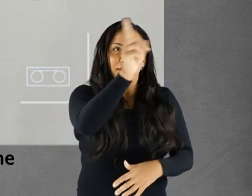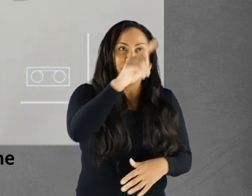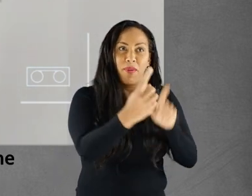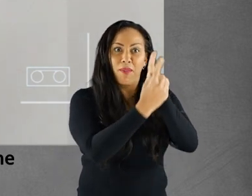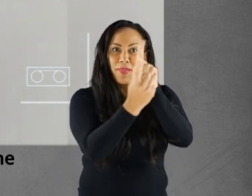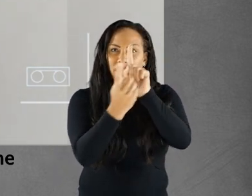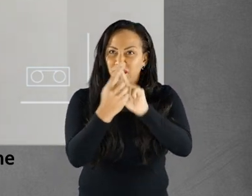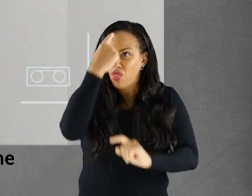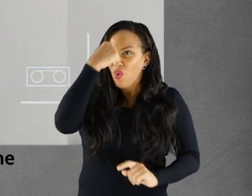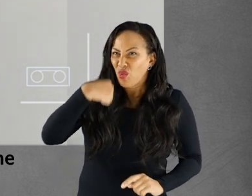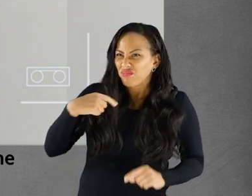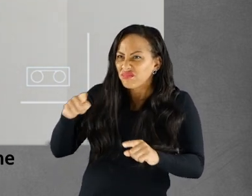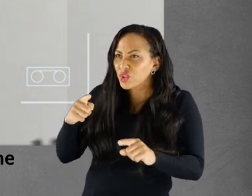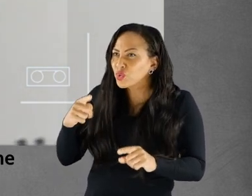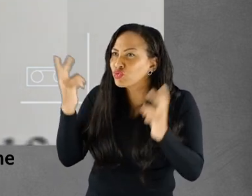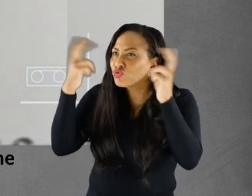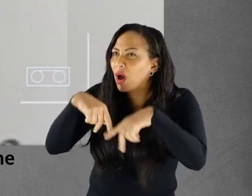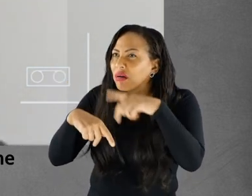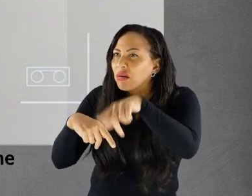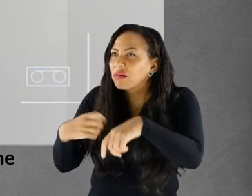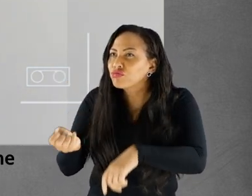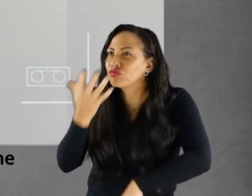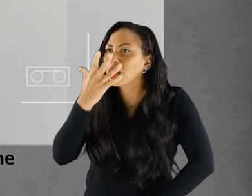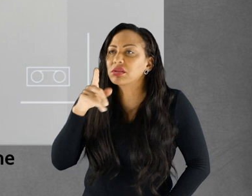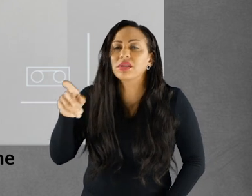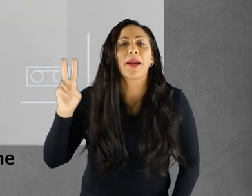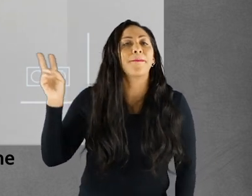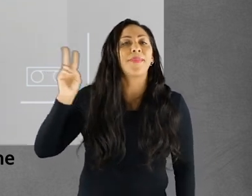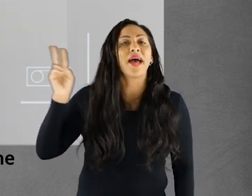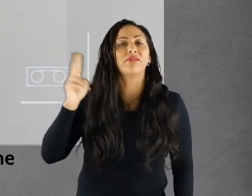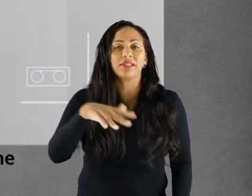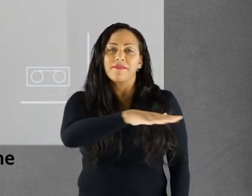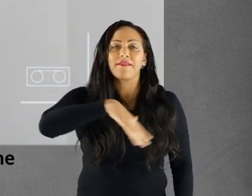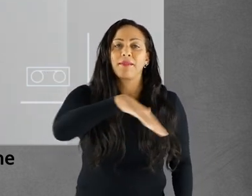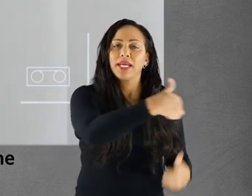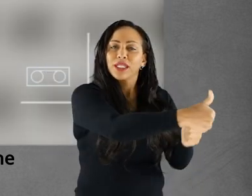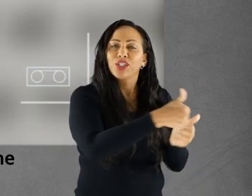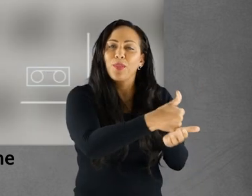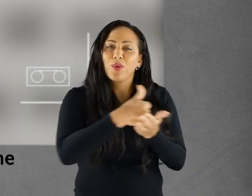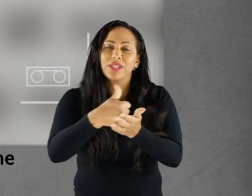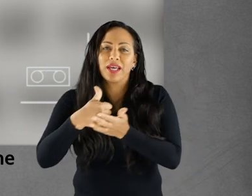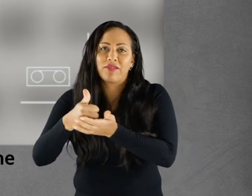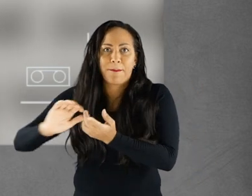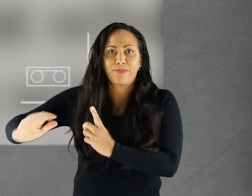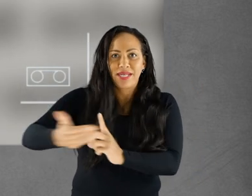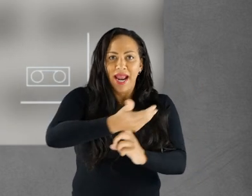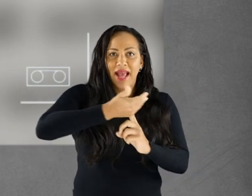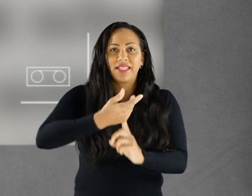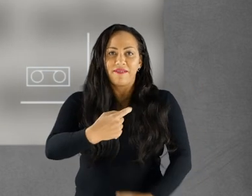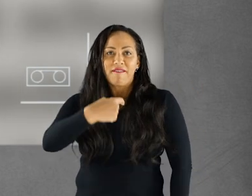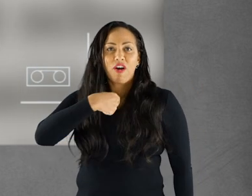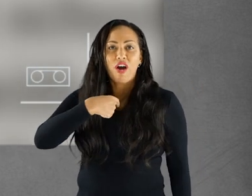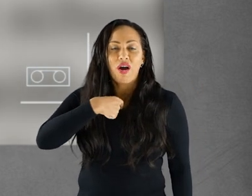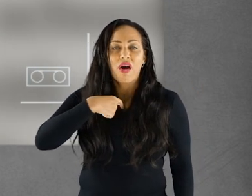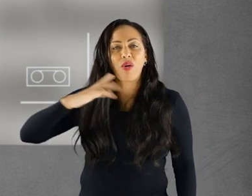unstable. Many people she met on the streets thought she was drunk or on drugs. Her parents and family were supportive